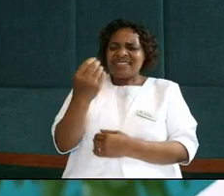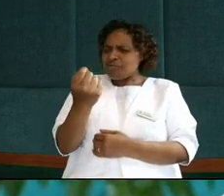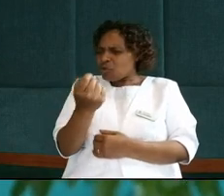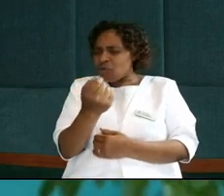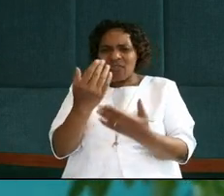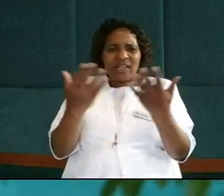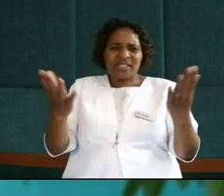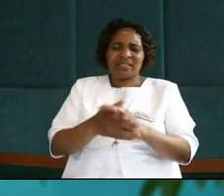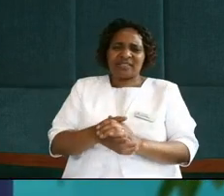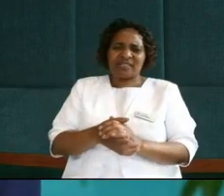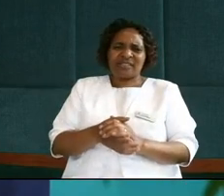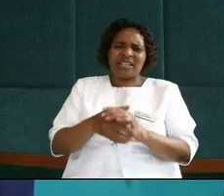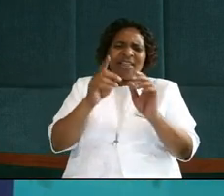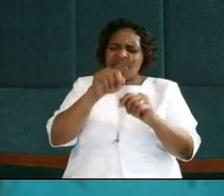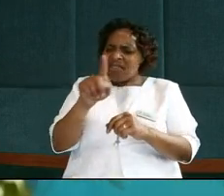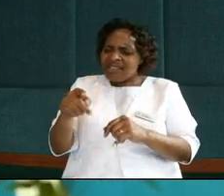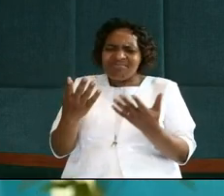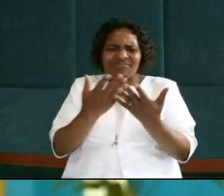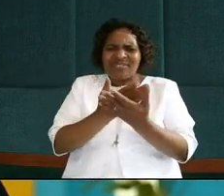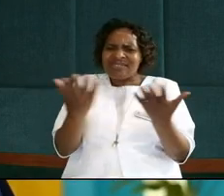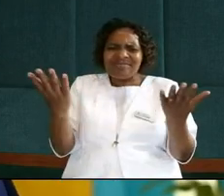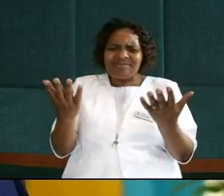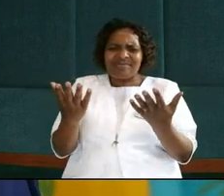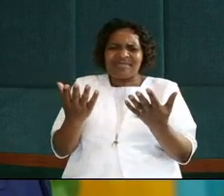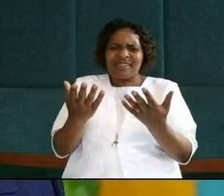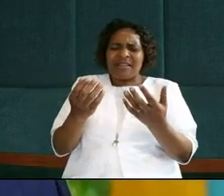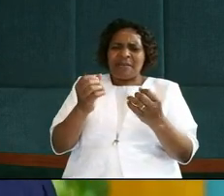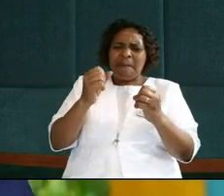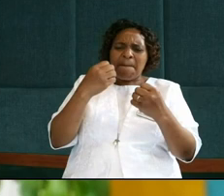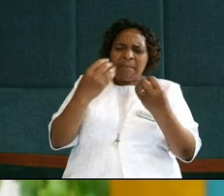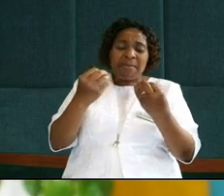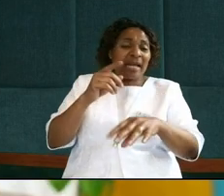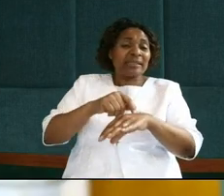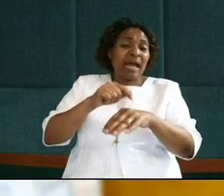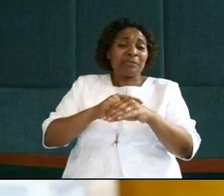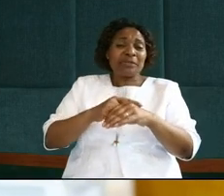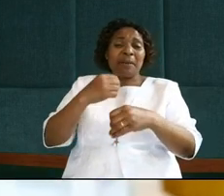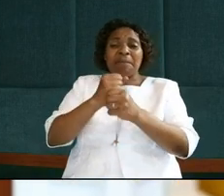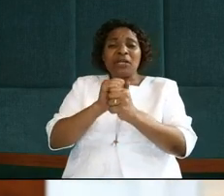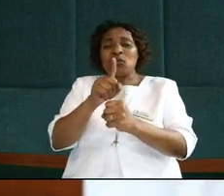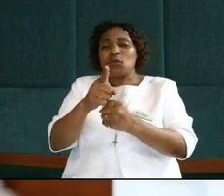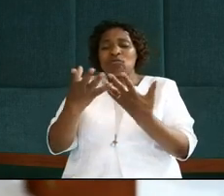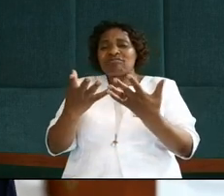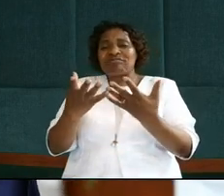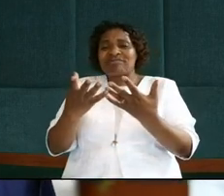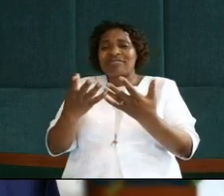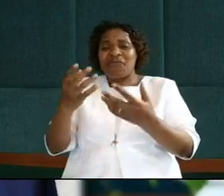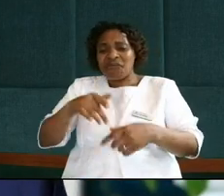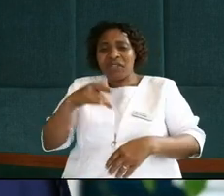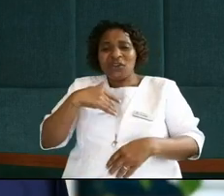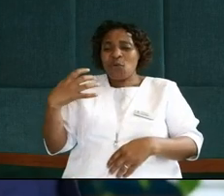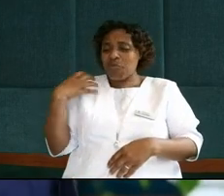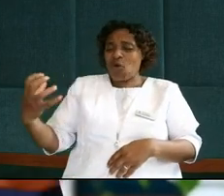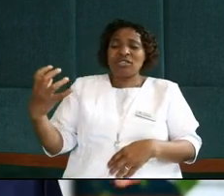Christian journey, you know those things that you trivialize every time, you know that thing, that thing, it's not a big thing, I know a sister here who